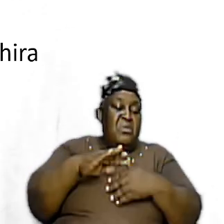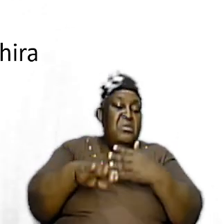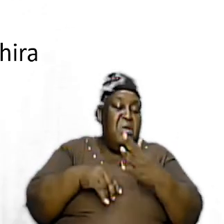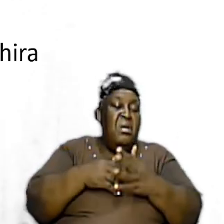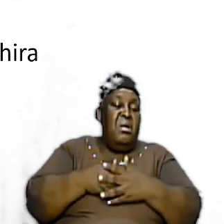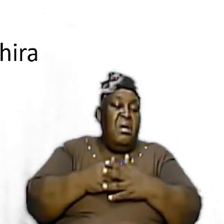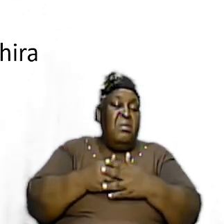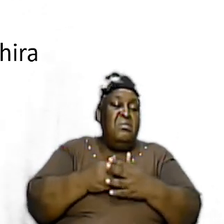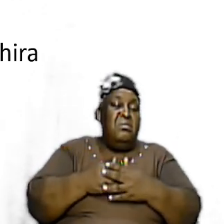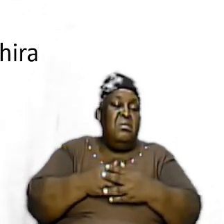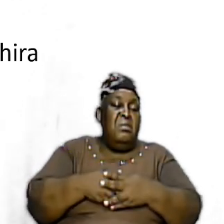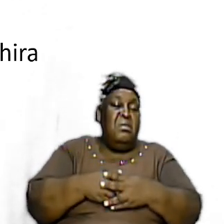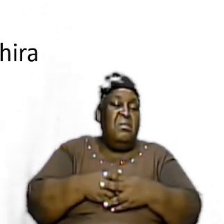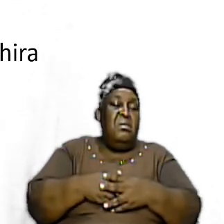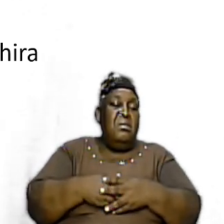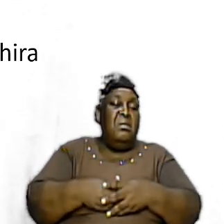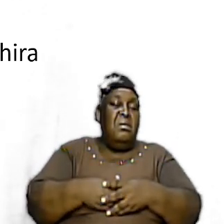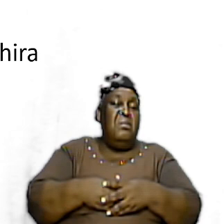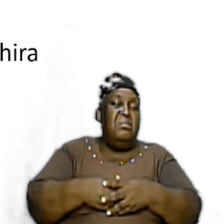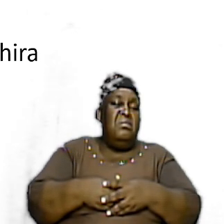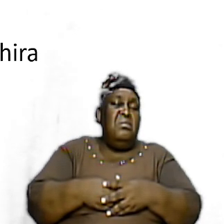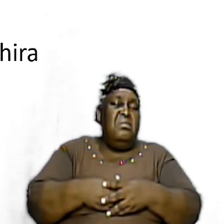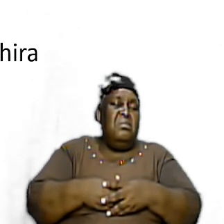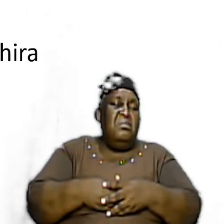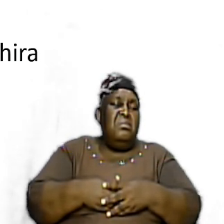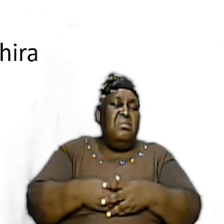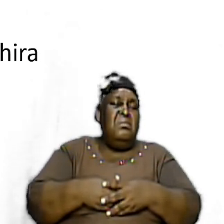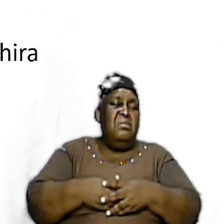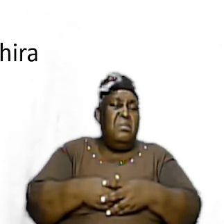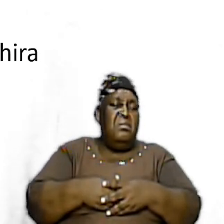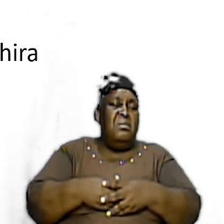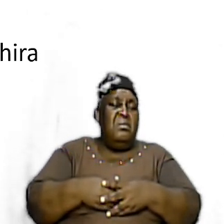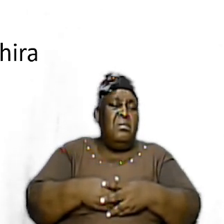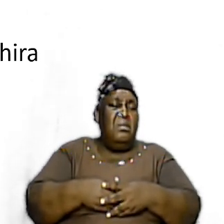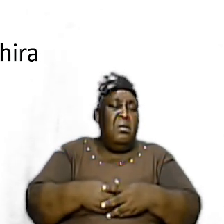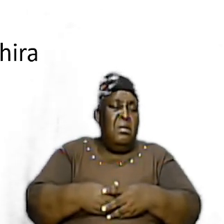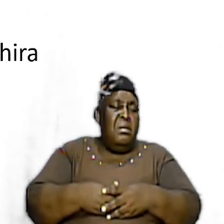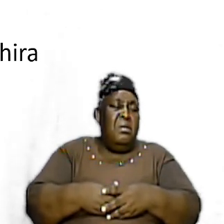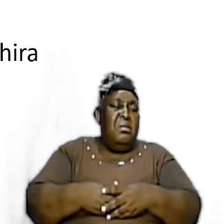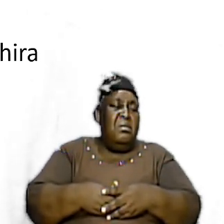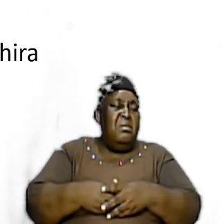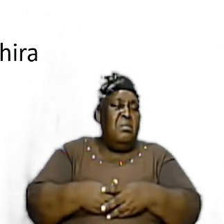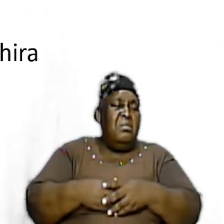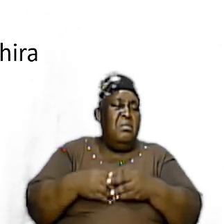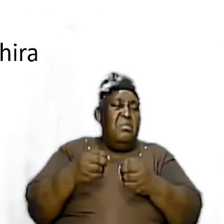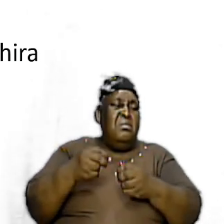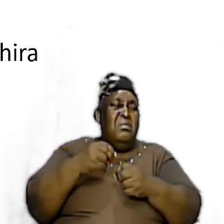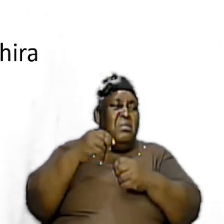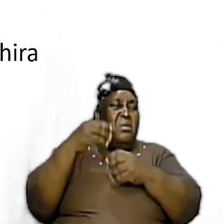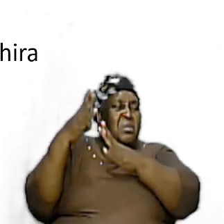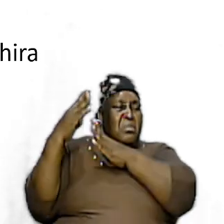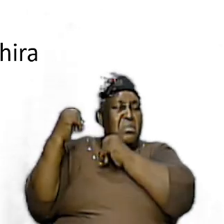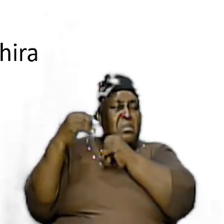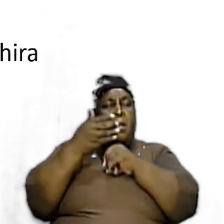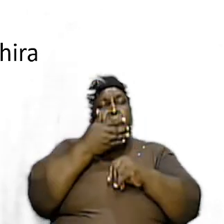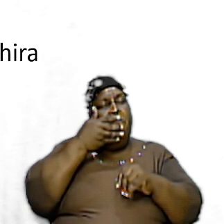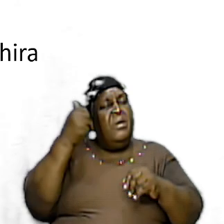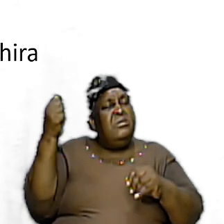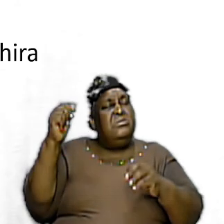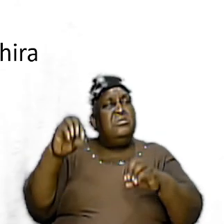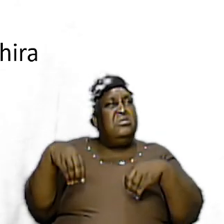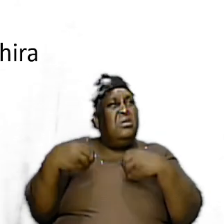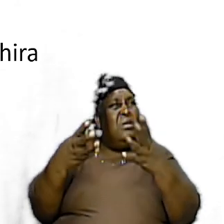did sell it and came with half and said I came with half it would have been accepted because half is probably what they could give the best they could give but